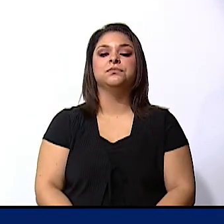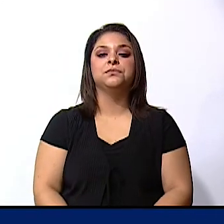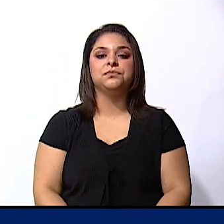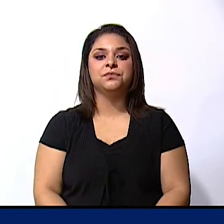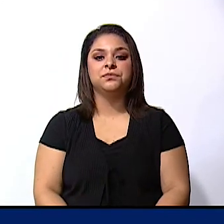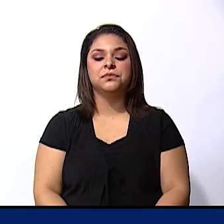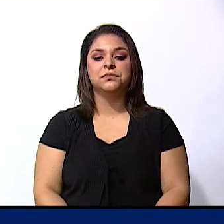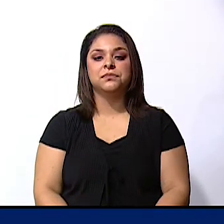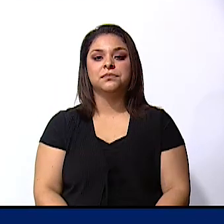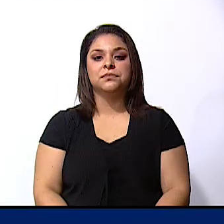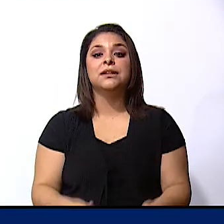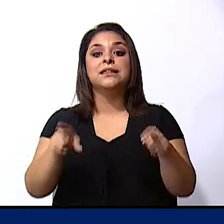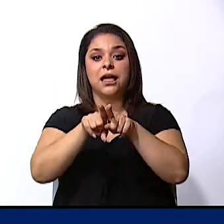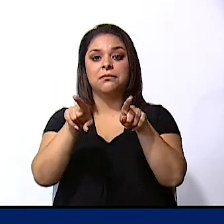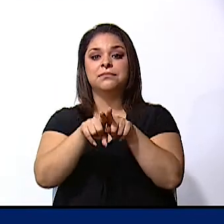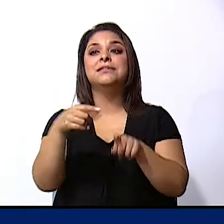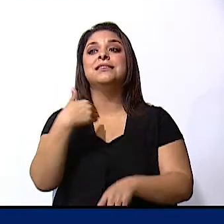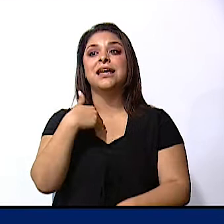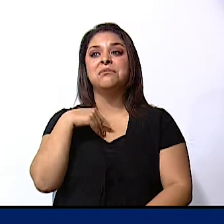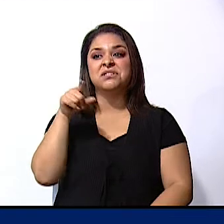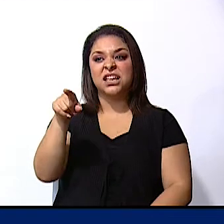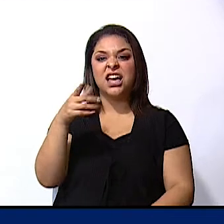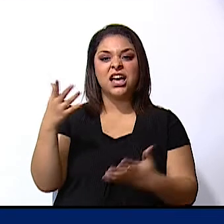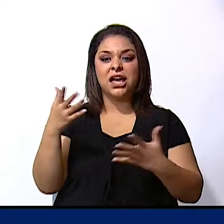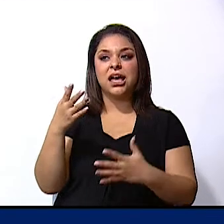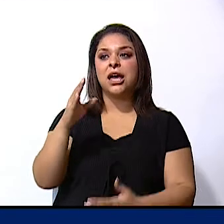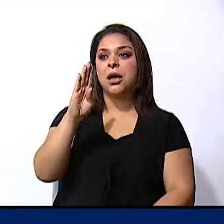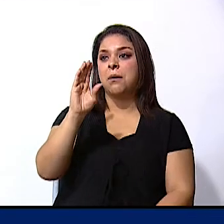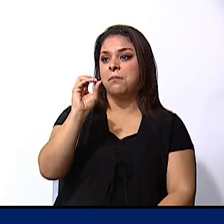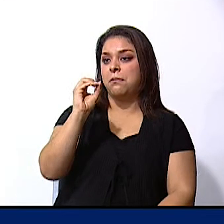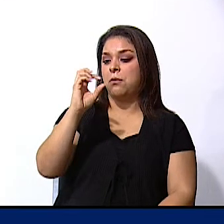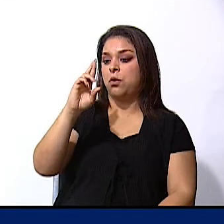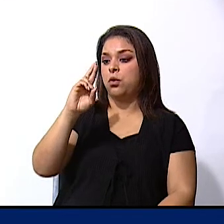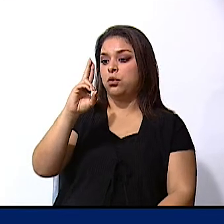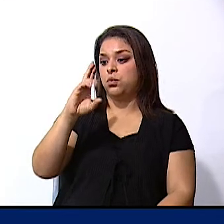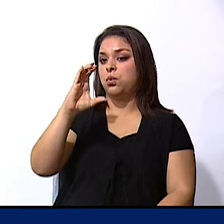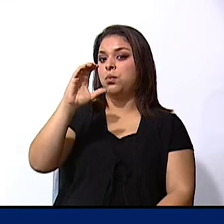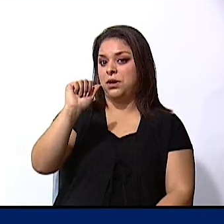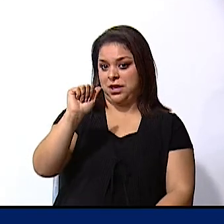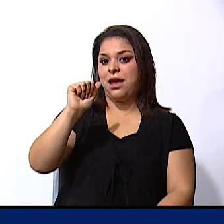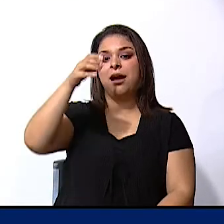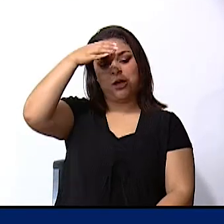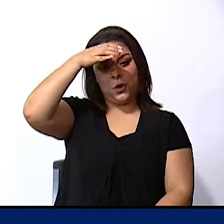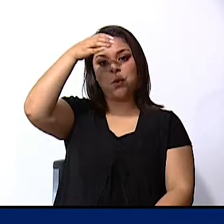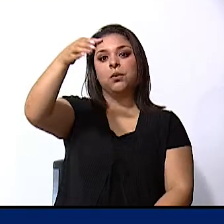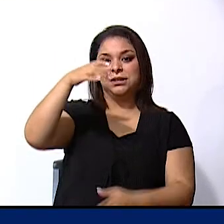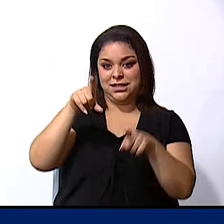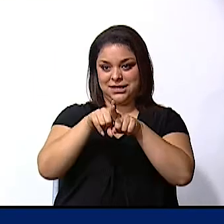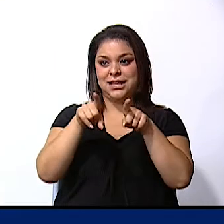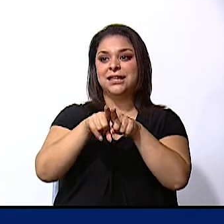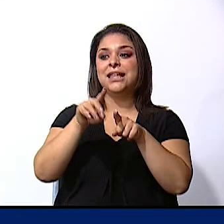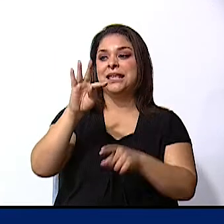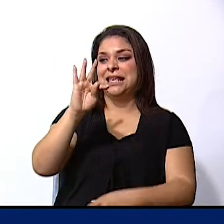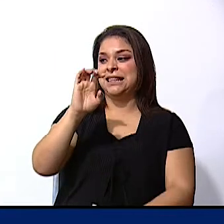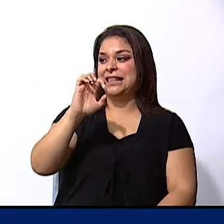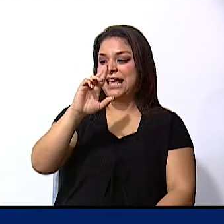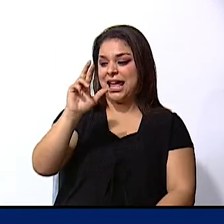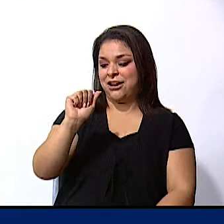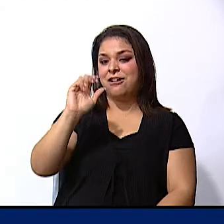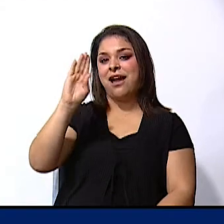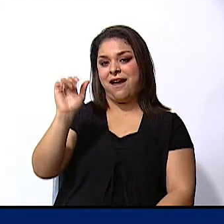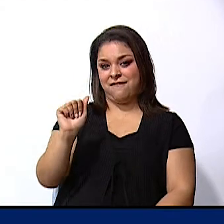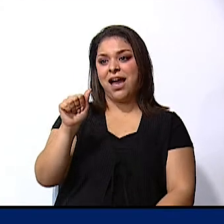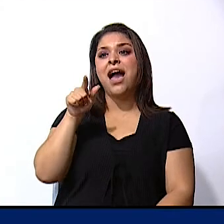we have the taraba culture yes and the buruka culture too i love those